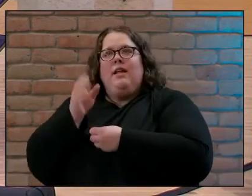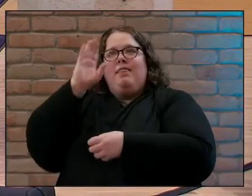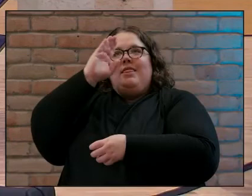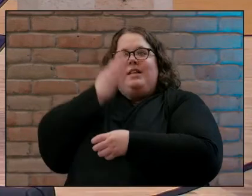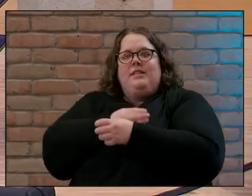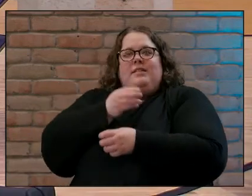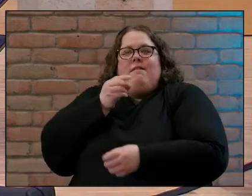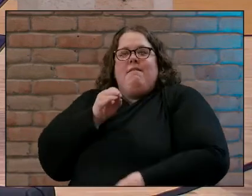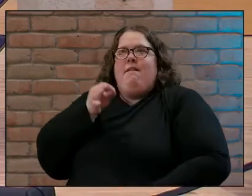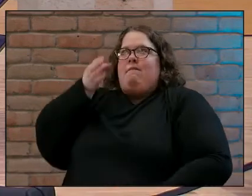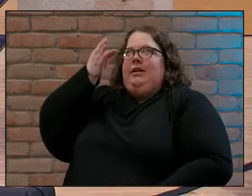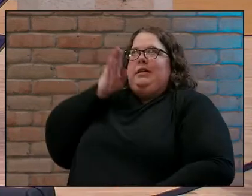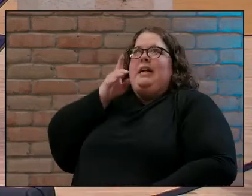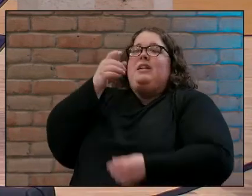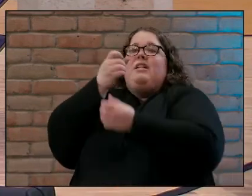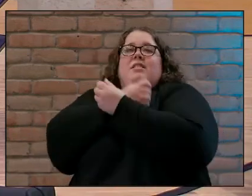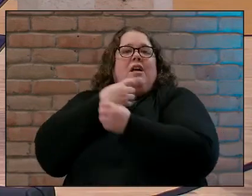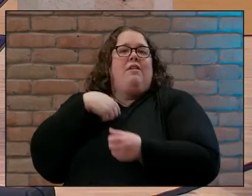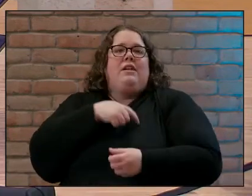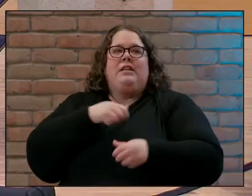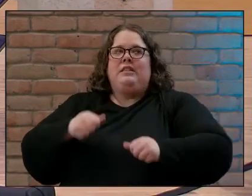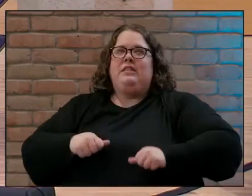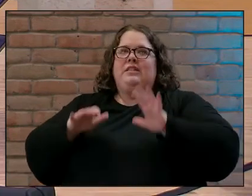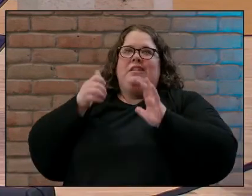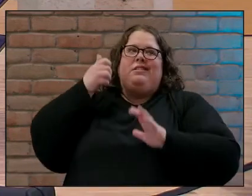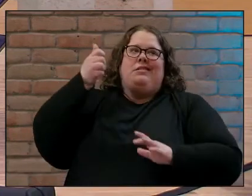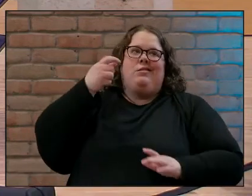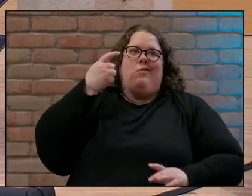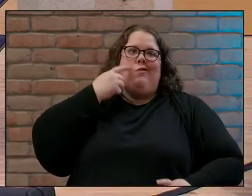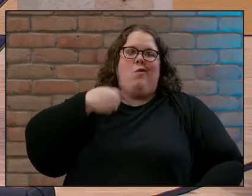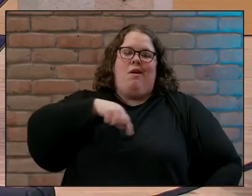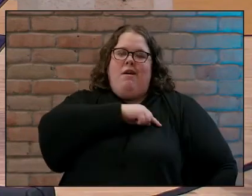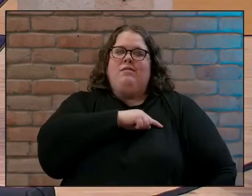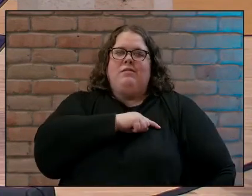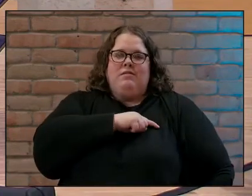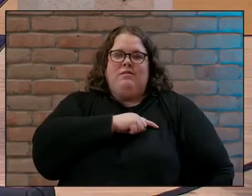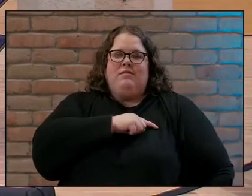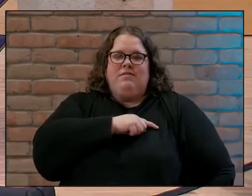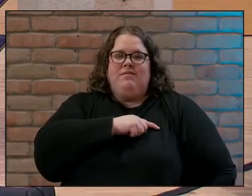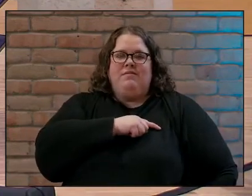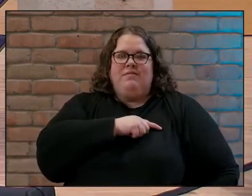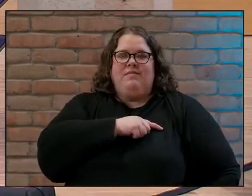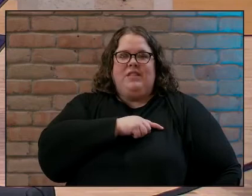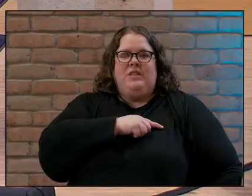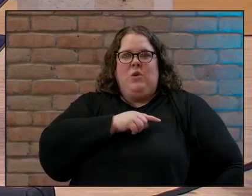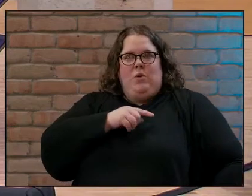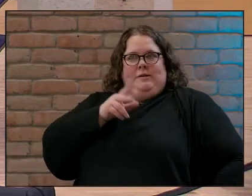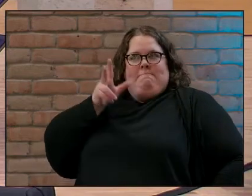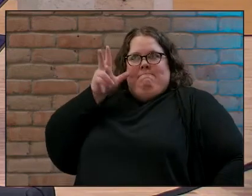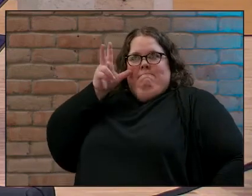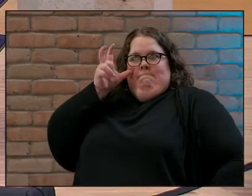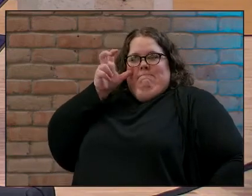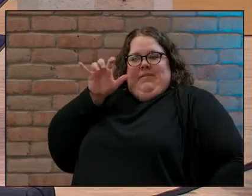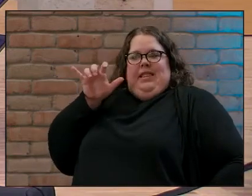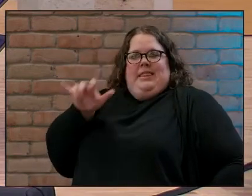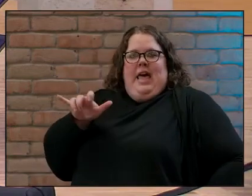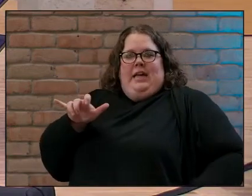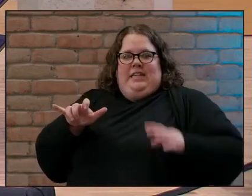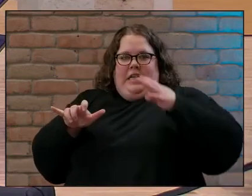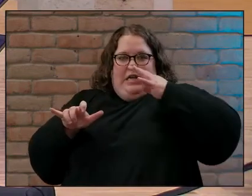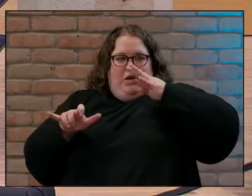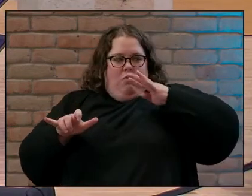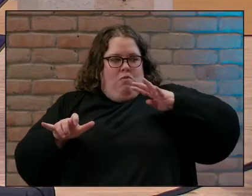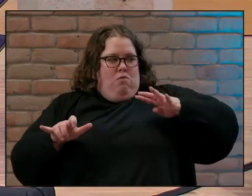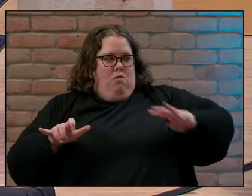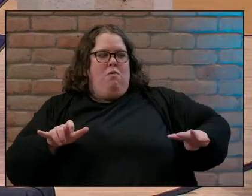and gave himself for us turn up the volume on these words from Jesus so that they